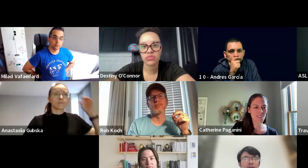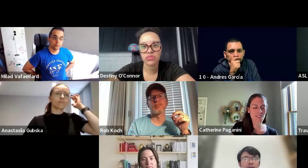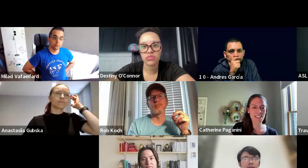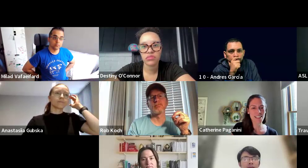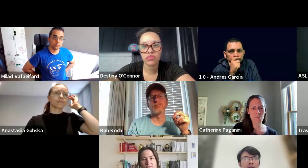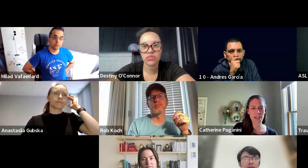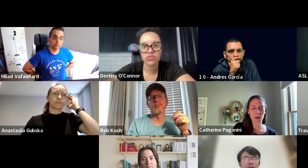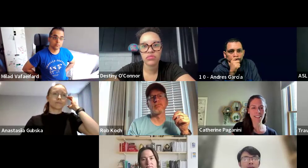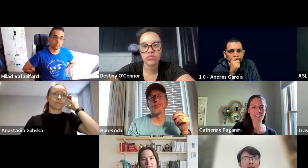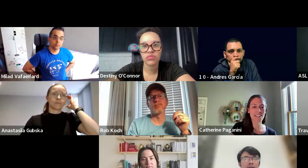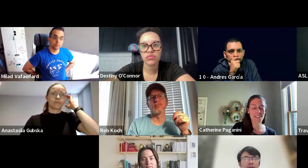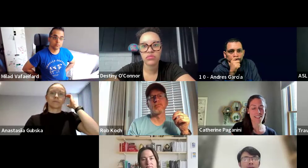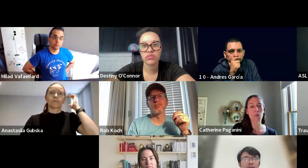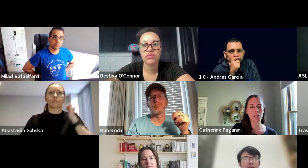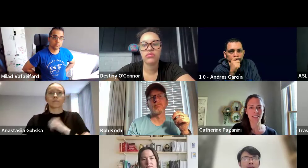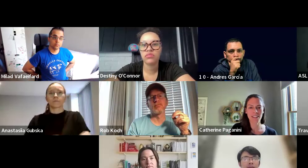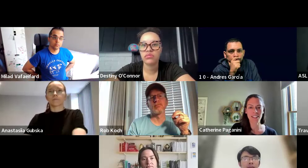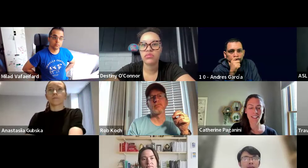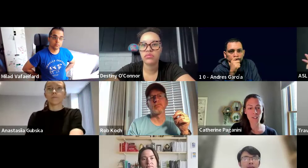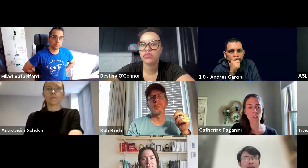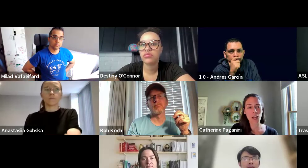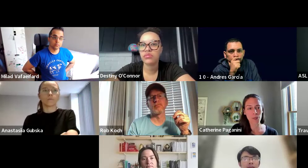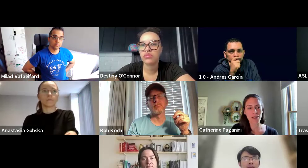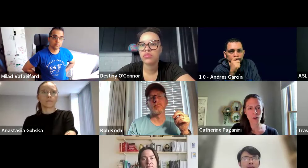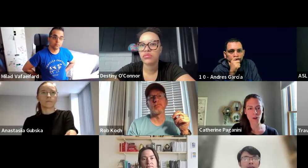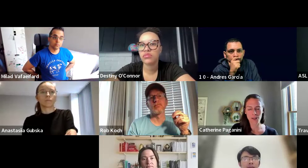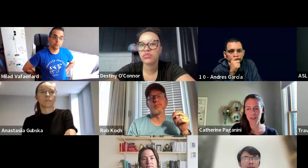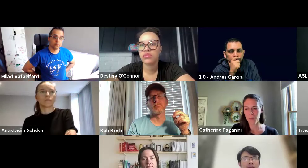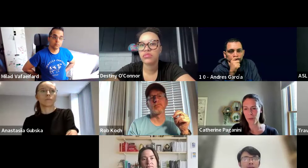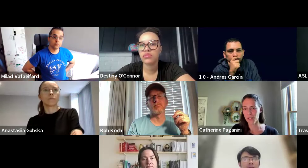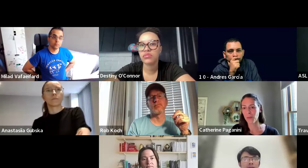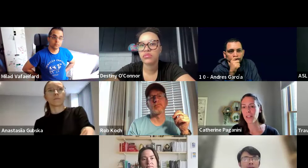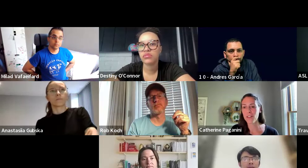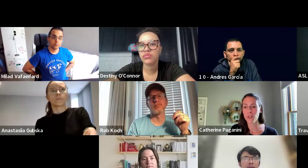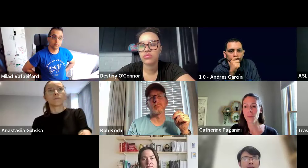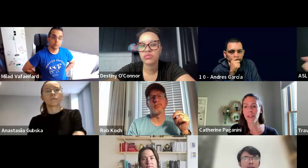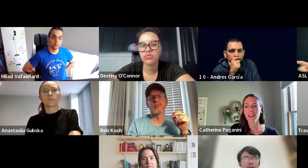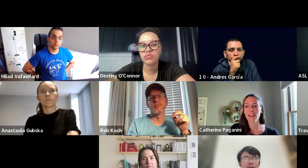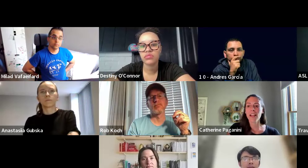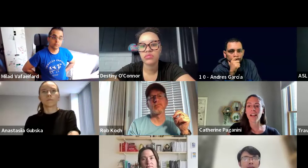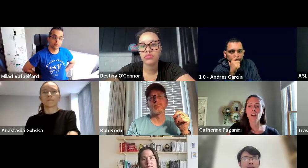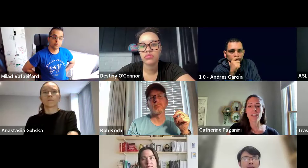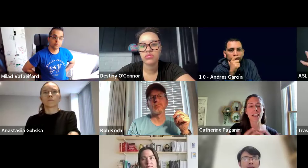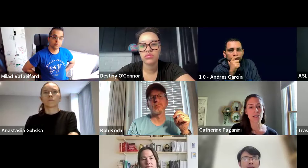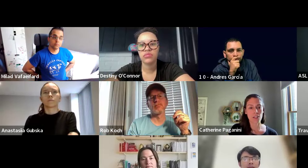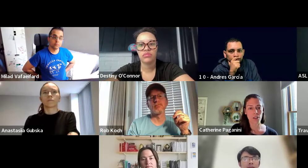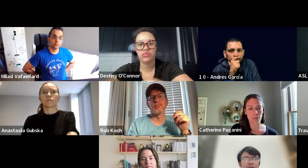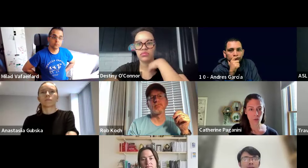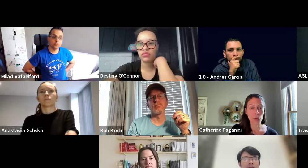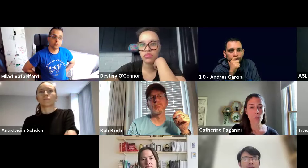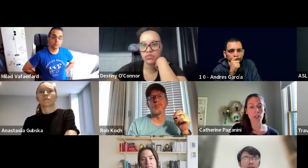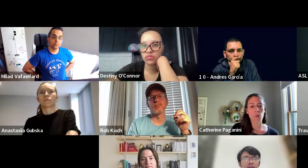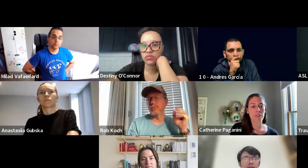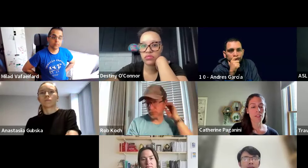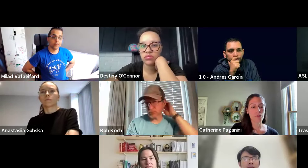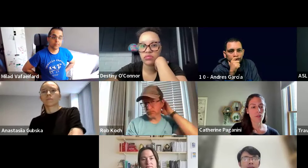writes a best practice, it's their opinion. This should not be a personal opinion, it should be a consensus of